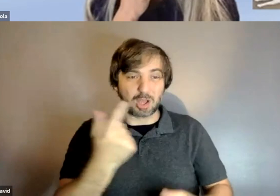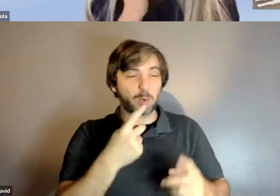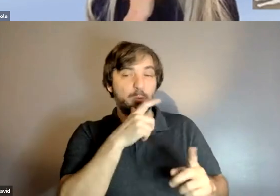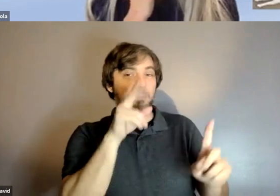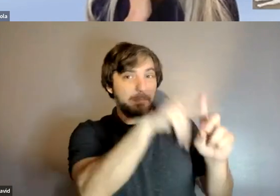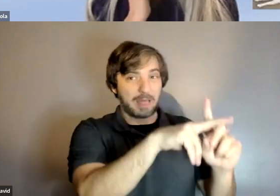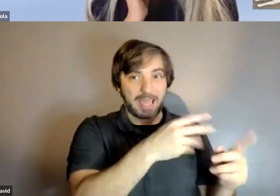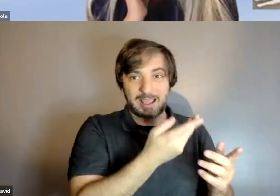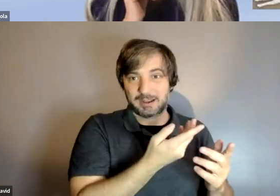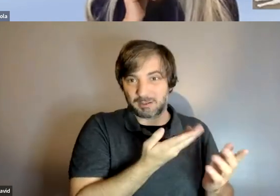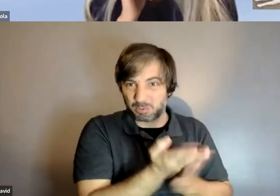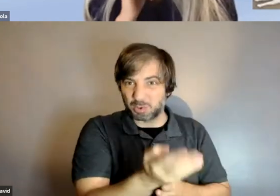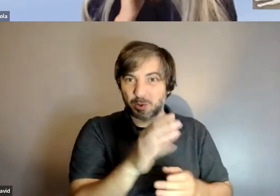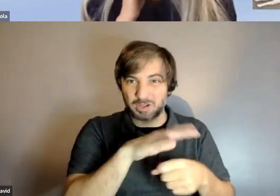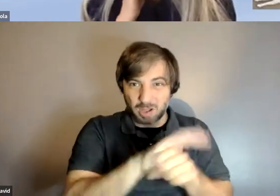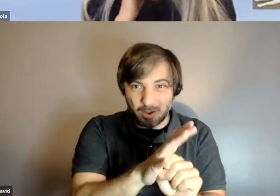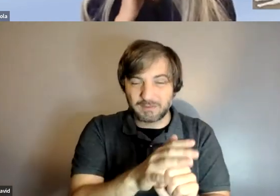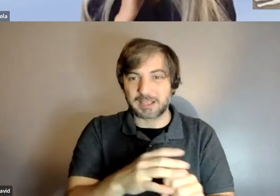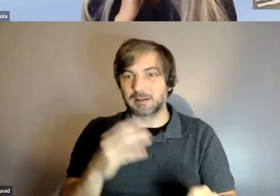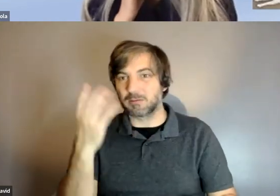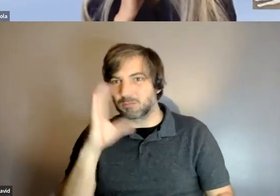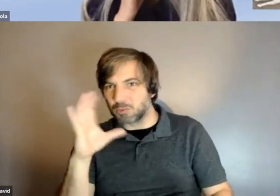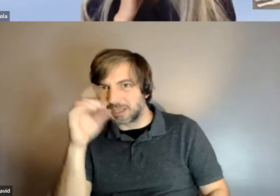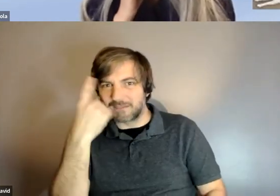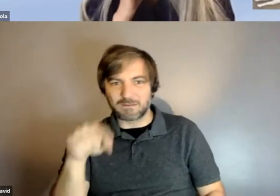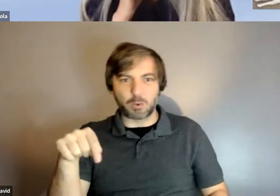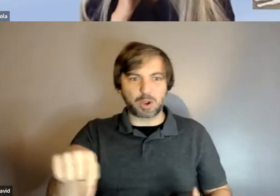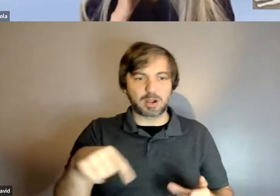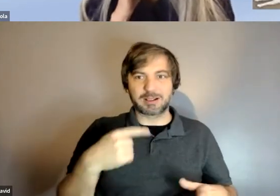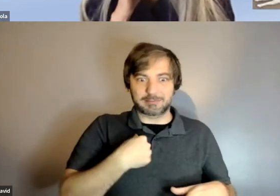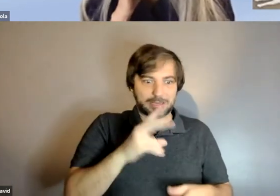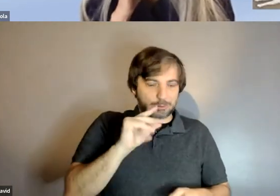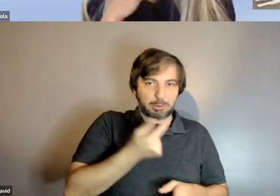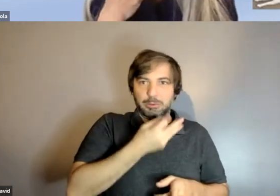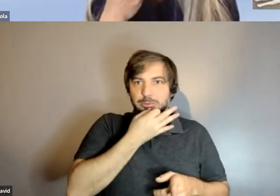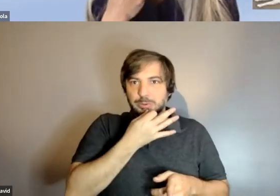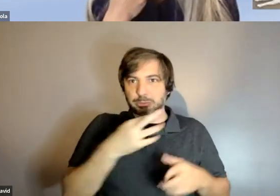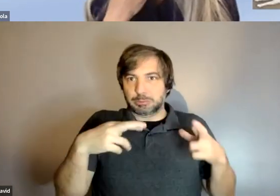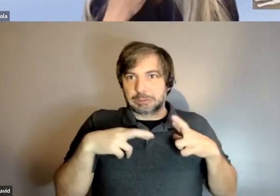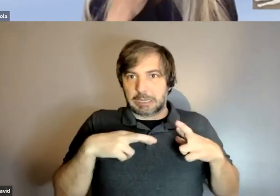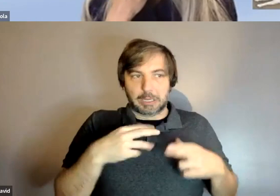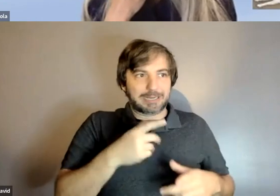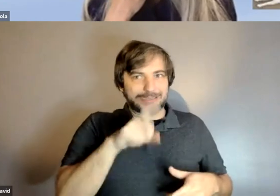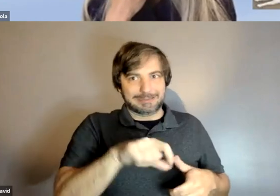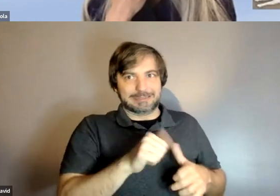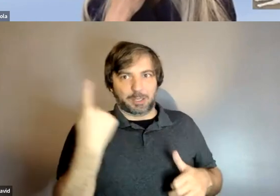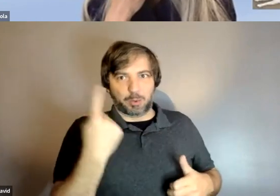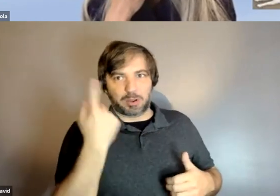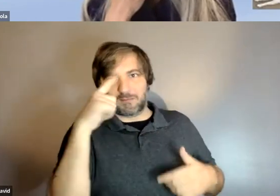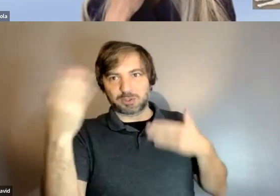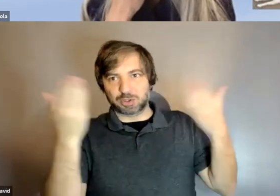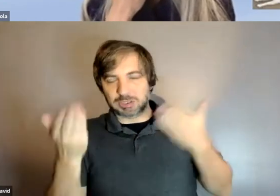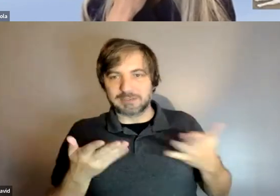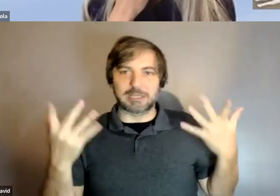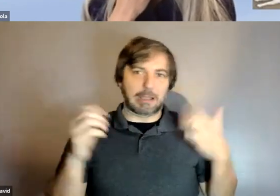looking for their successor um dogs so that's that's been quite interesting journey for me it's just to kind of